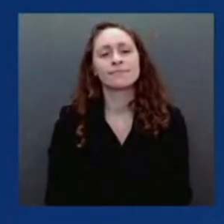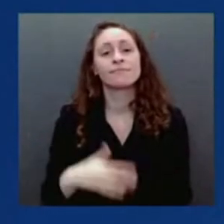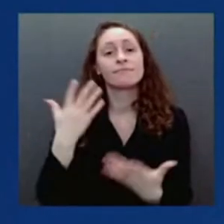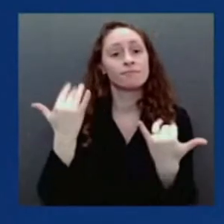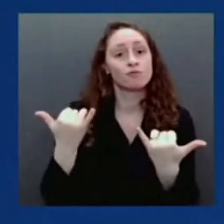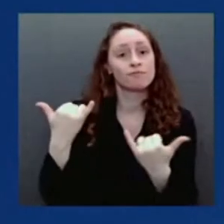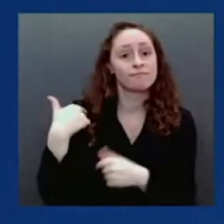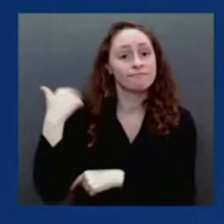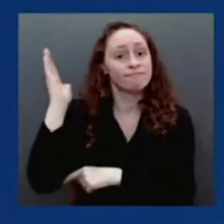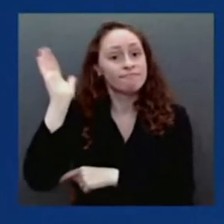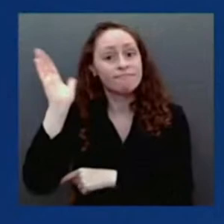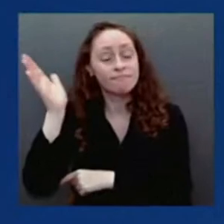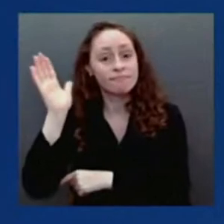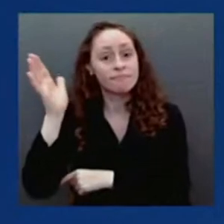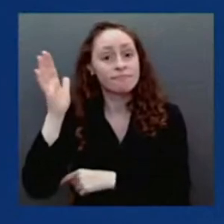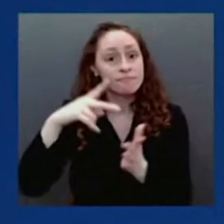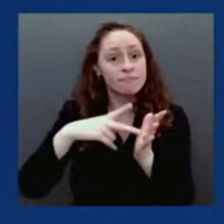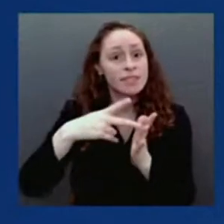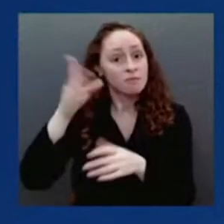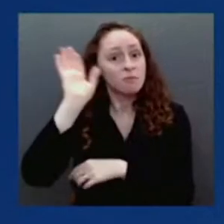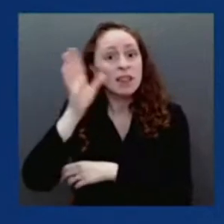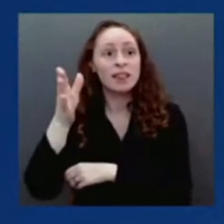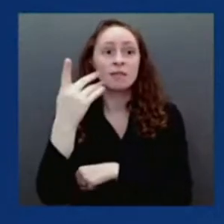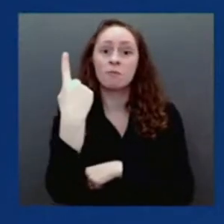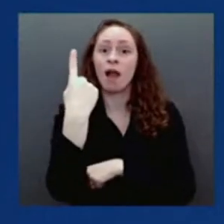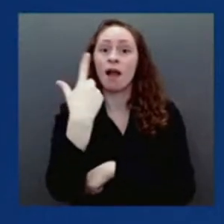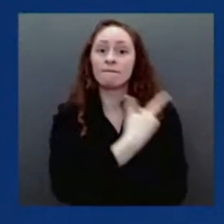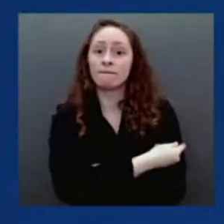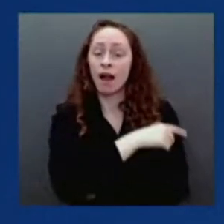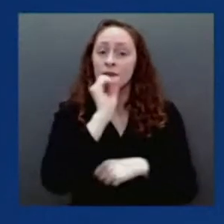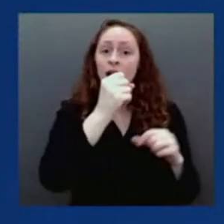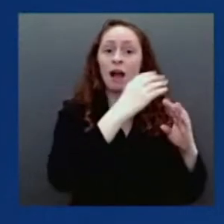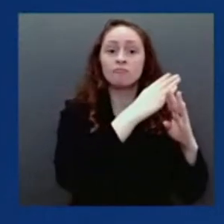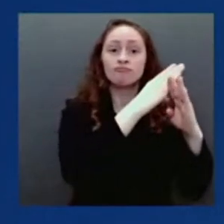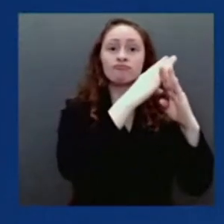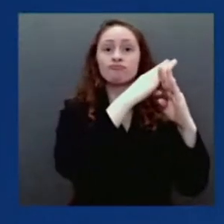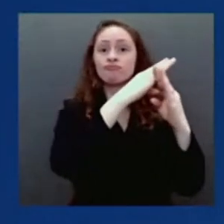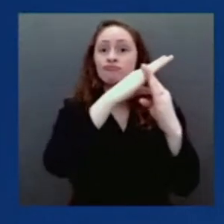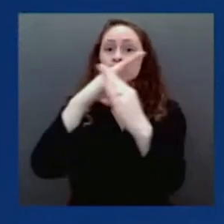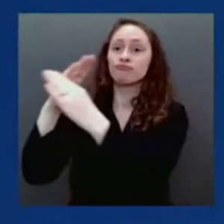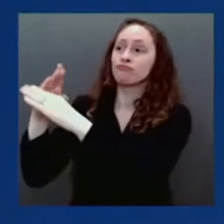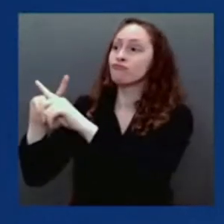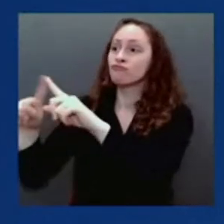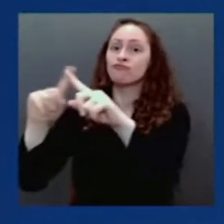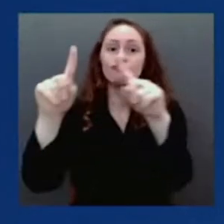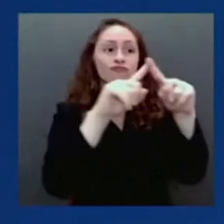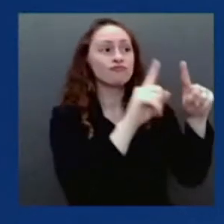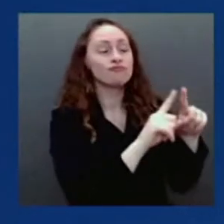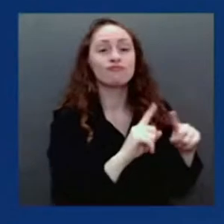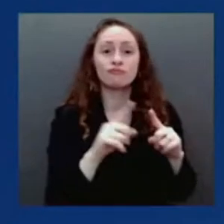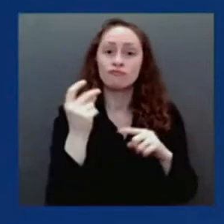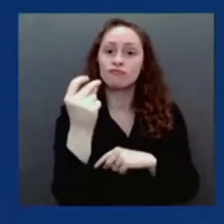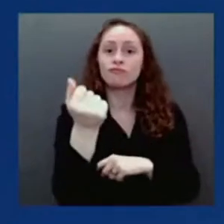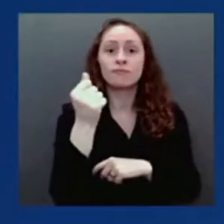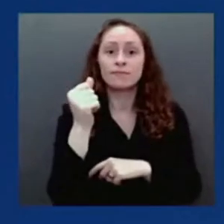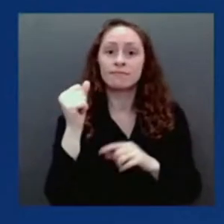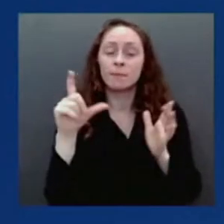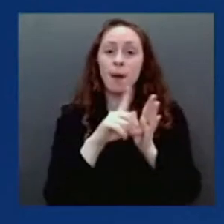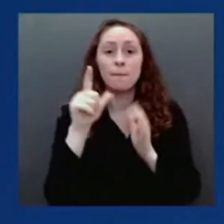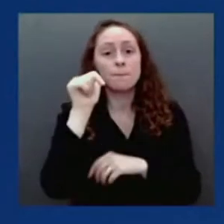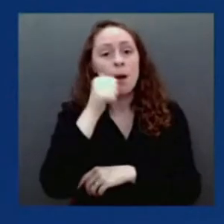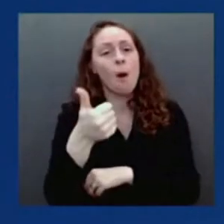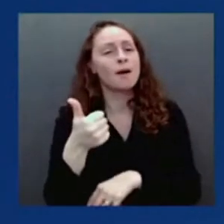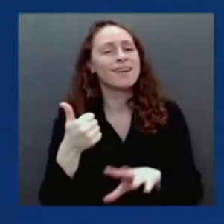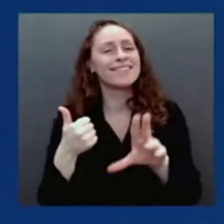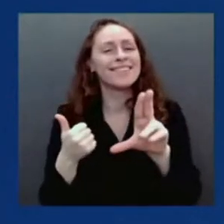in an incremental fashion. Some of these are already in phase one clinical trials. Don't